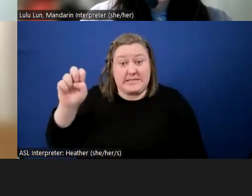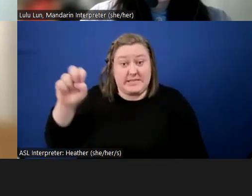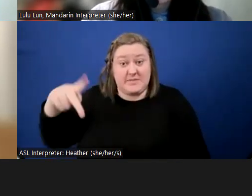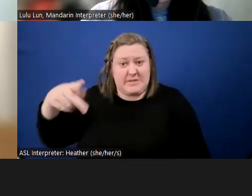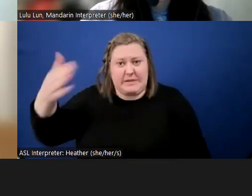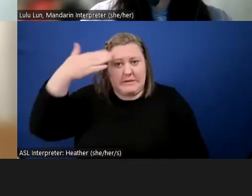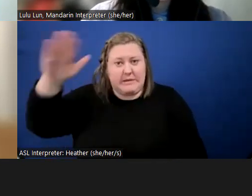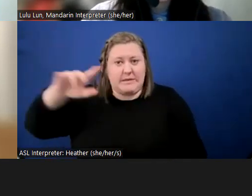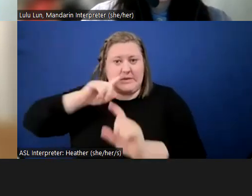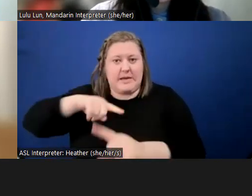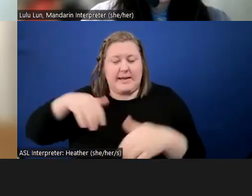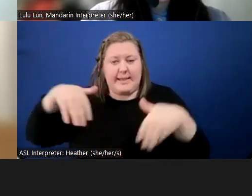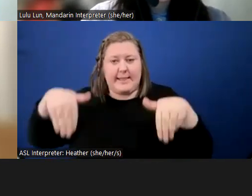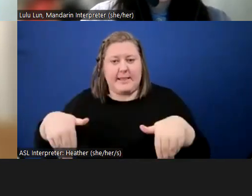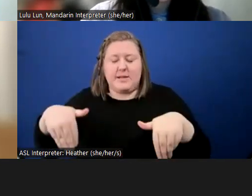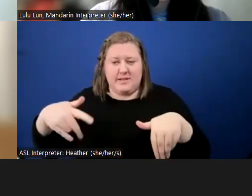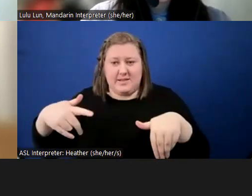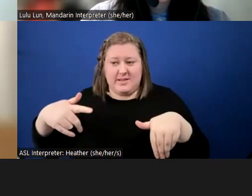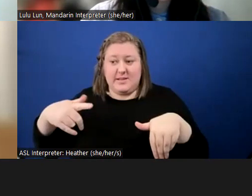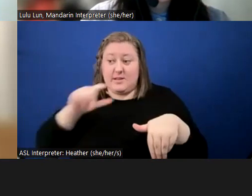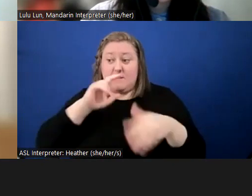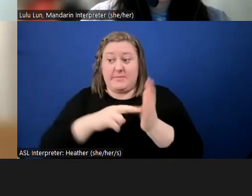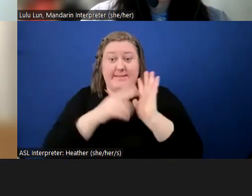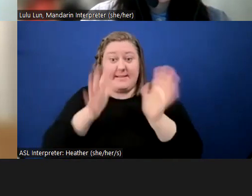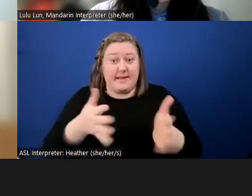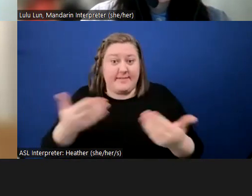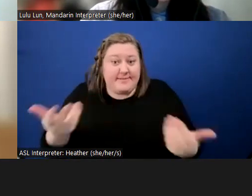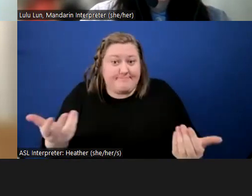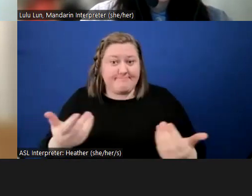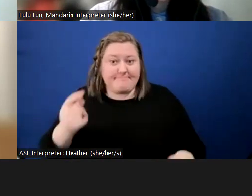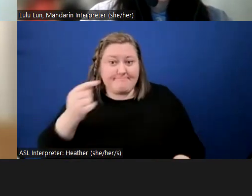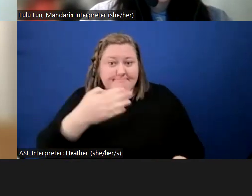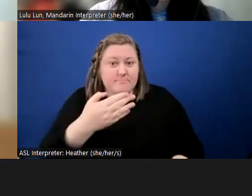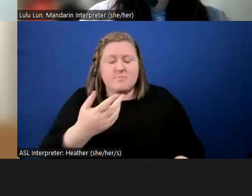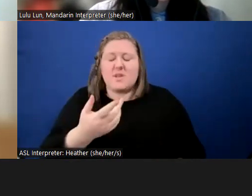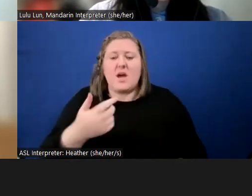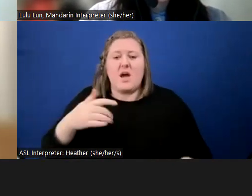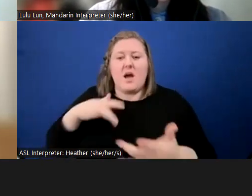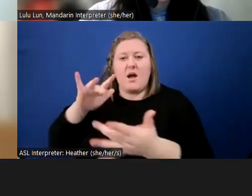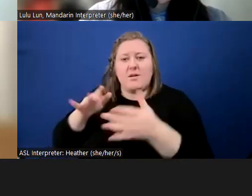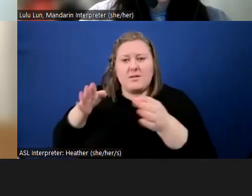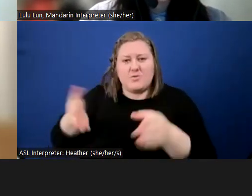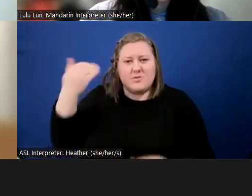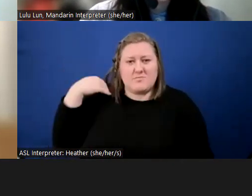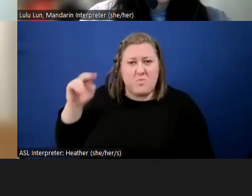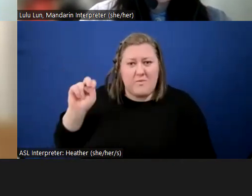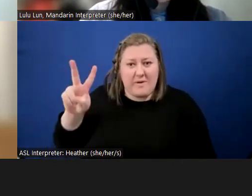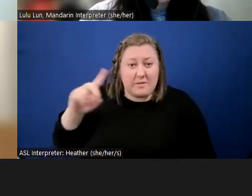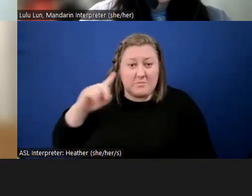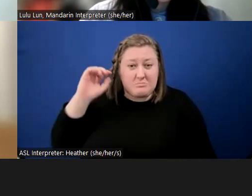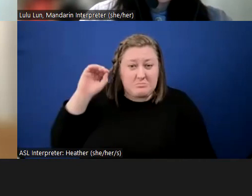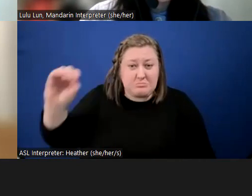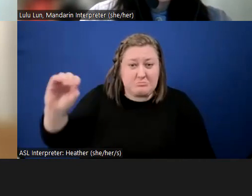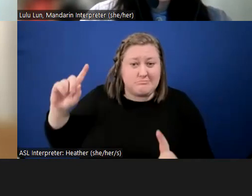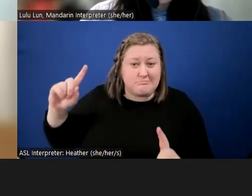don't know the answer, they shouldn't just leave it. Like I contacted somebody in November of last year and I have not heard a word from them